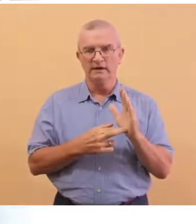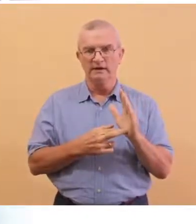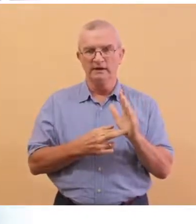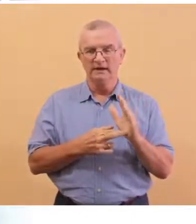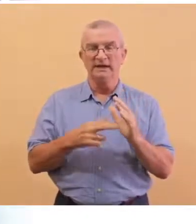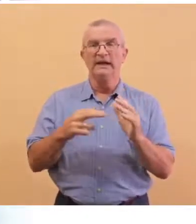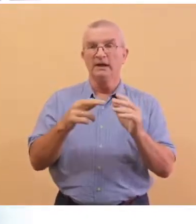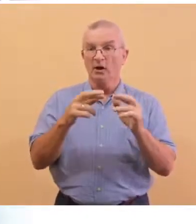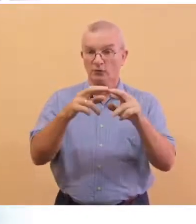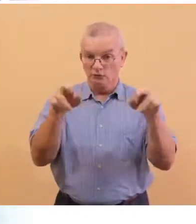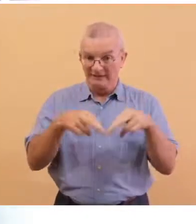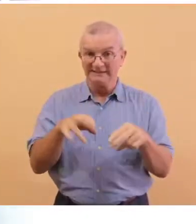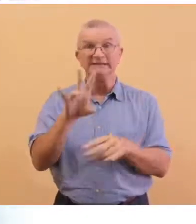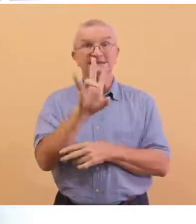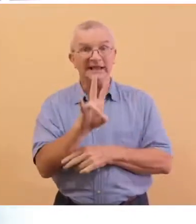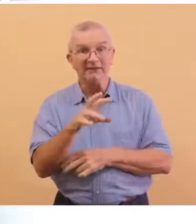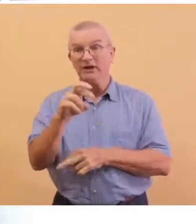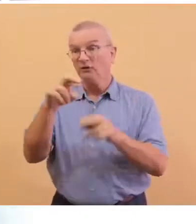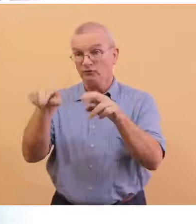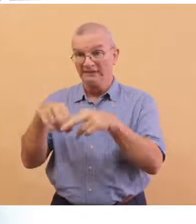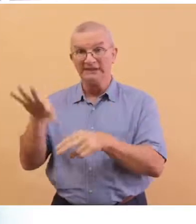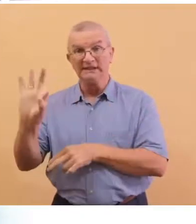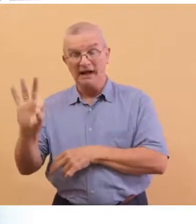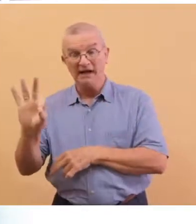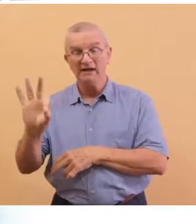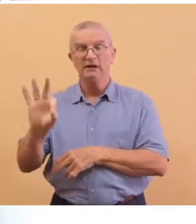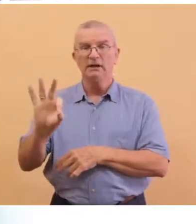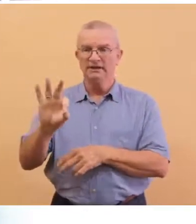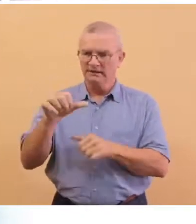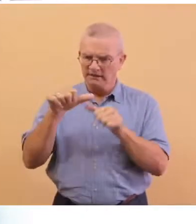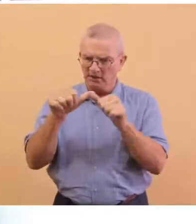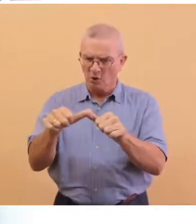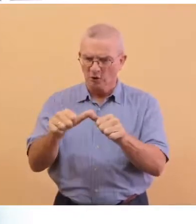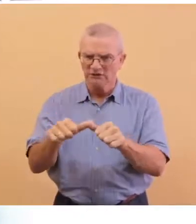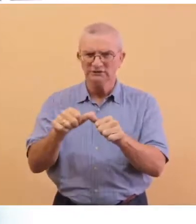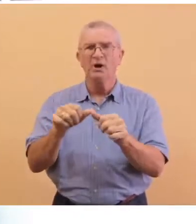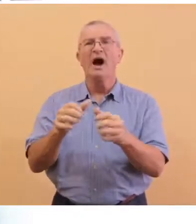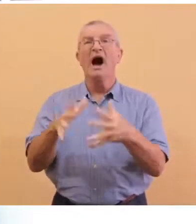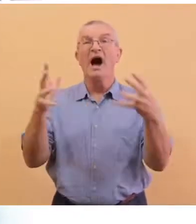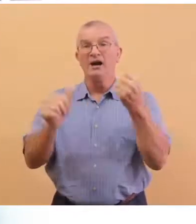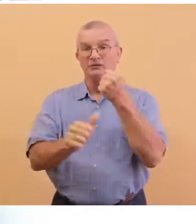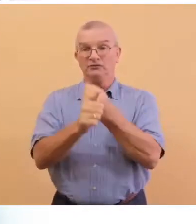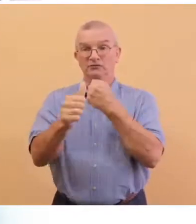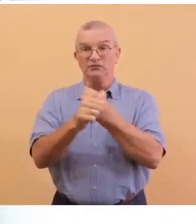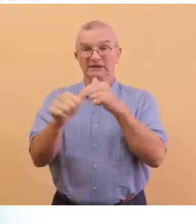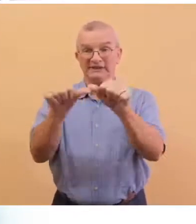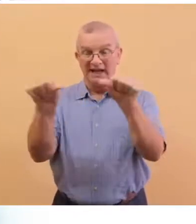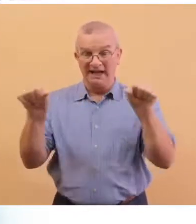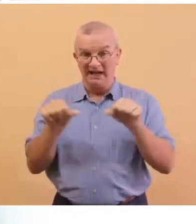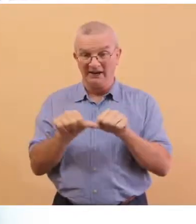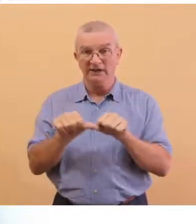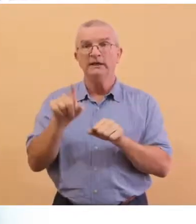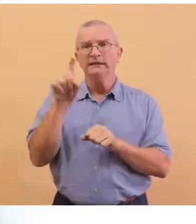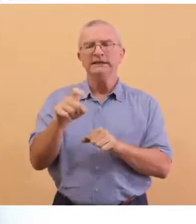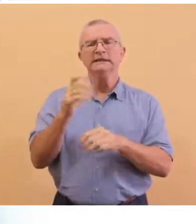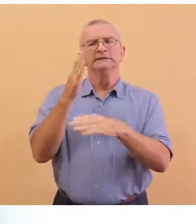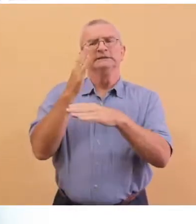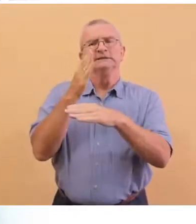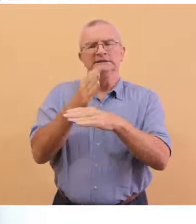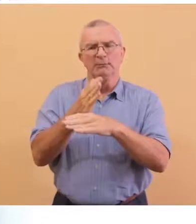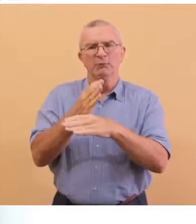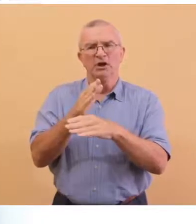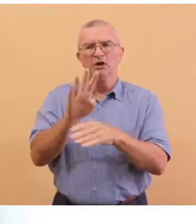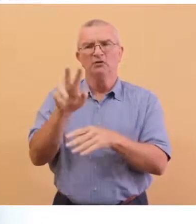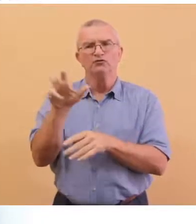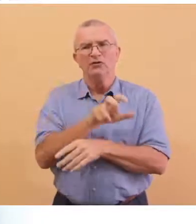hotspot regions 7 and 9, which remain high-risk areas, you need to curtail your cross